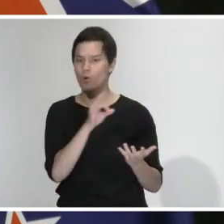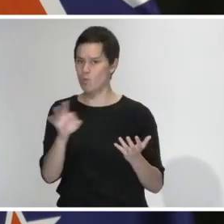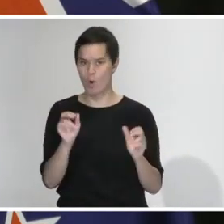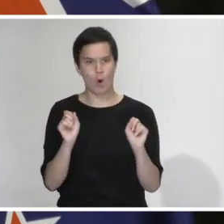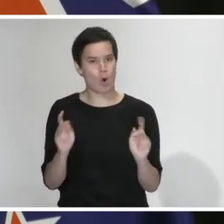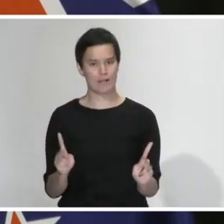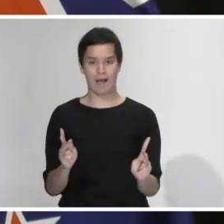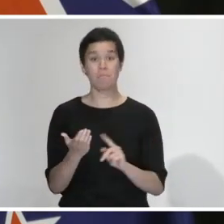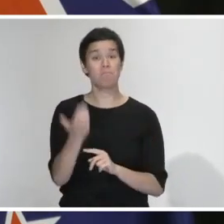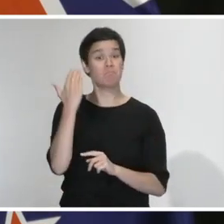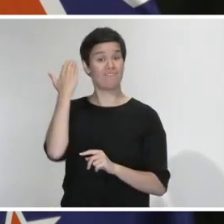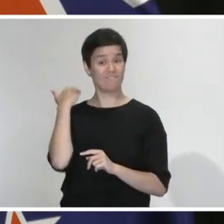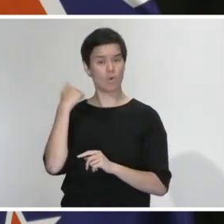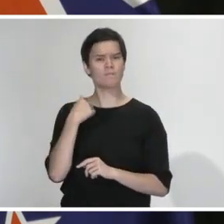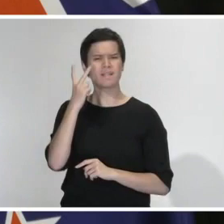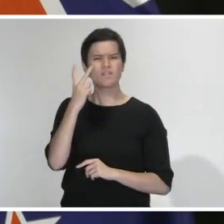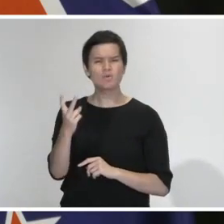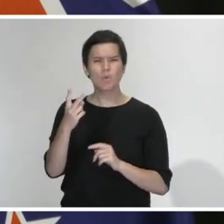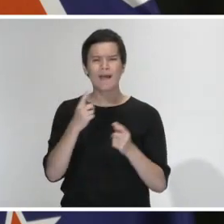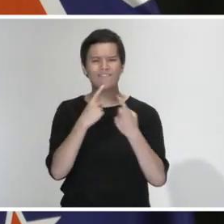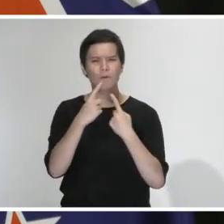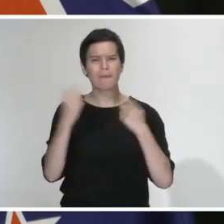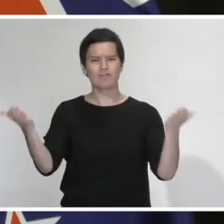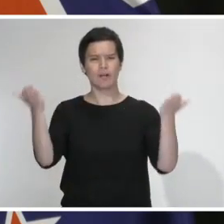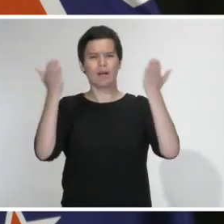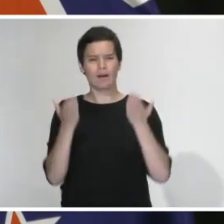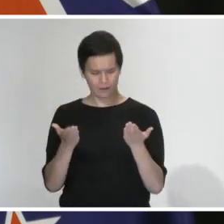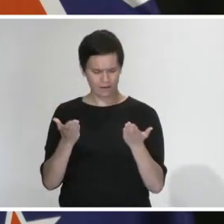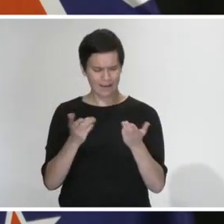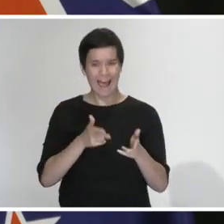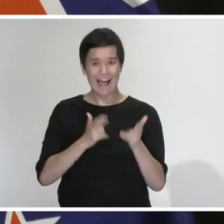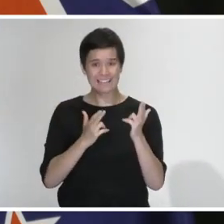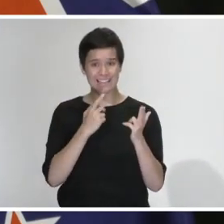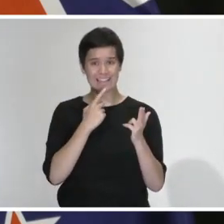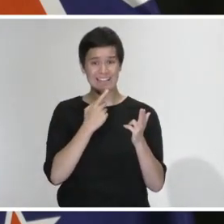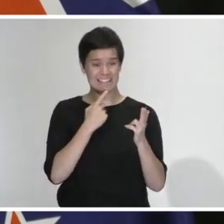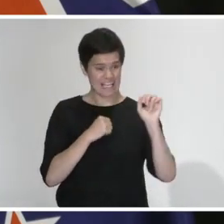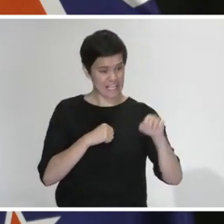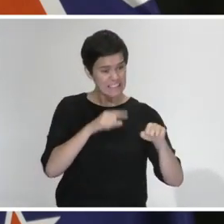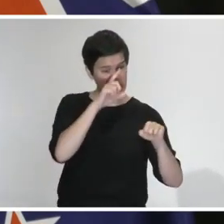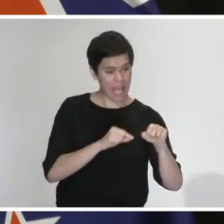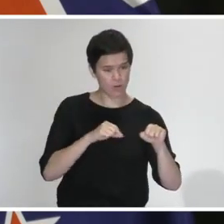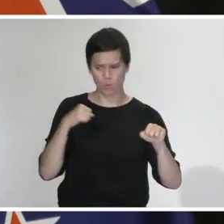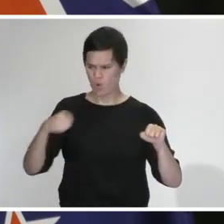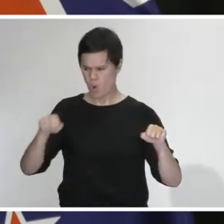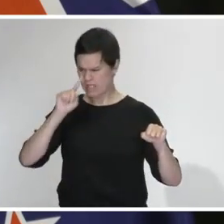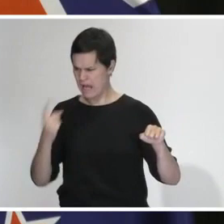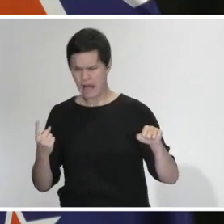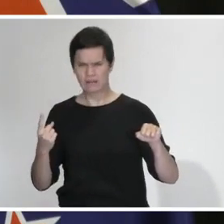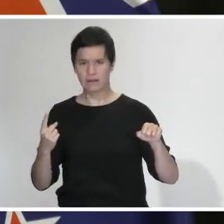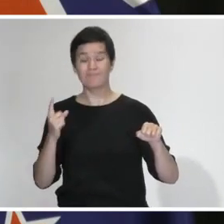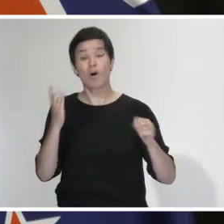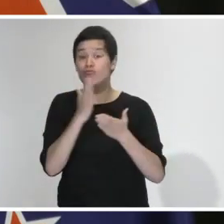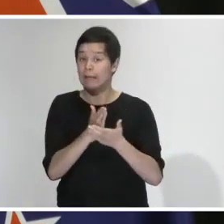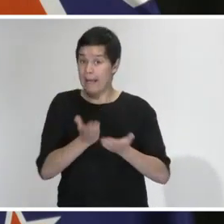in the early days, I did see some conflicting advice going out on hunting. So I just see that issue there. But ultimately, that is for the police